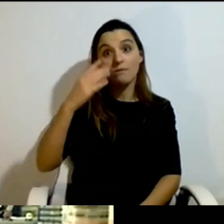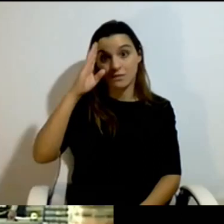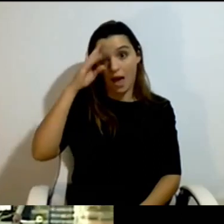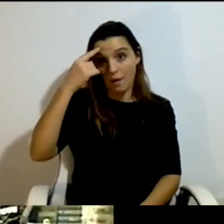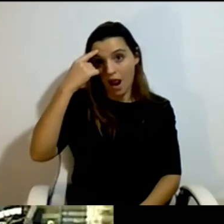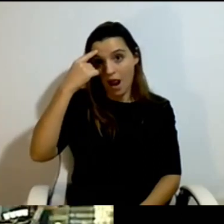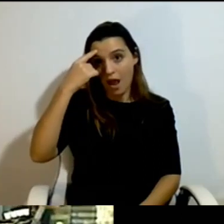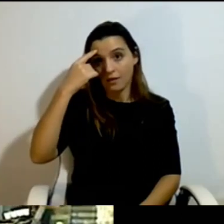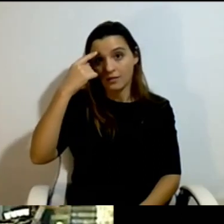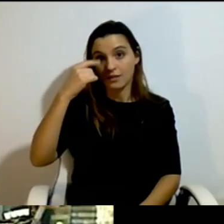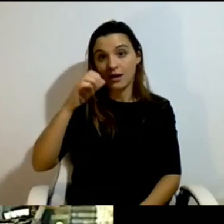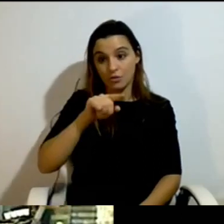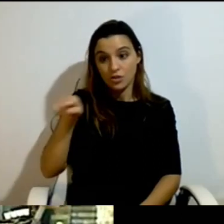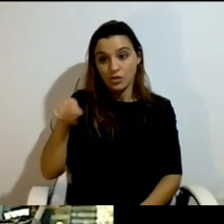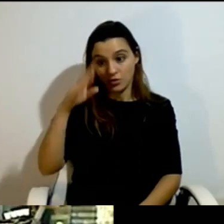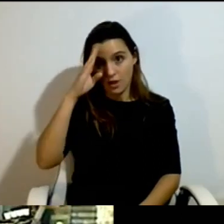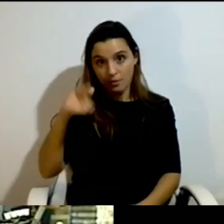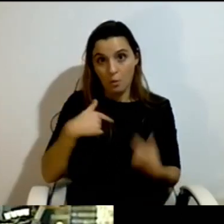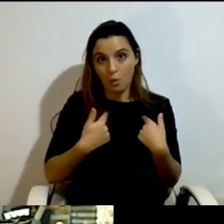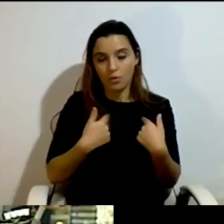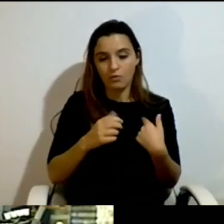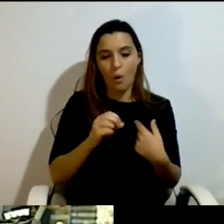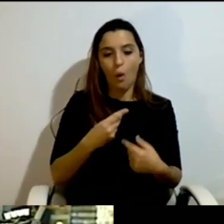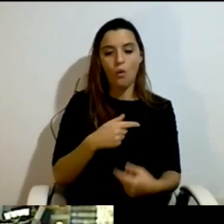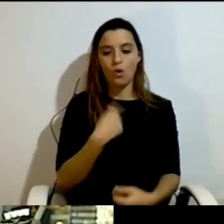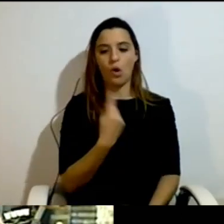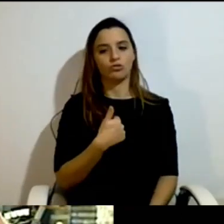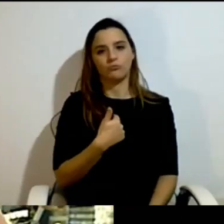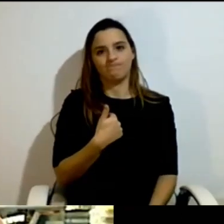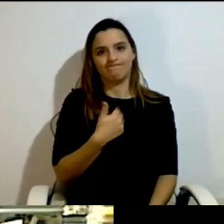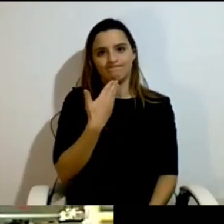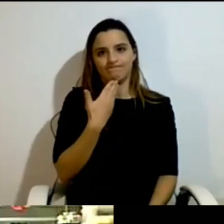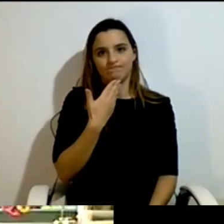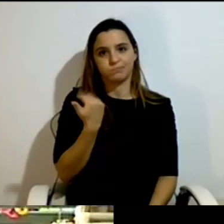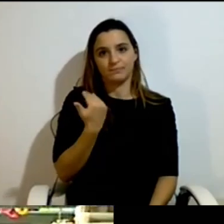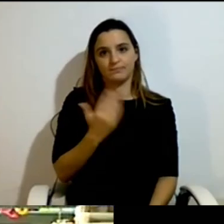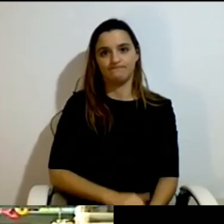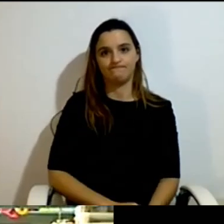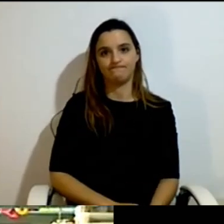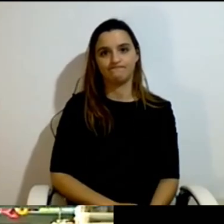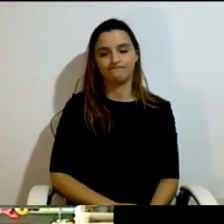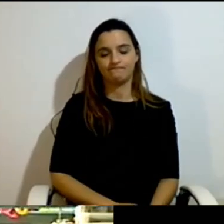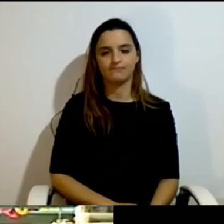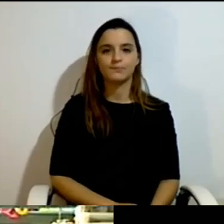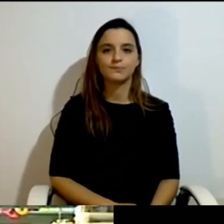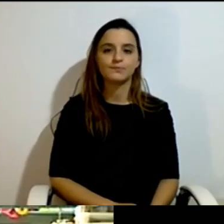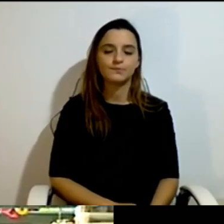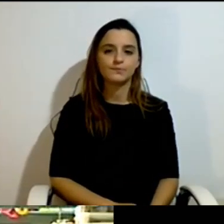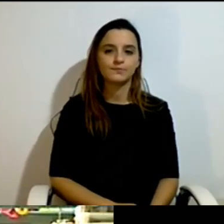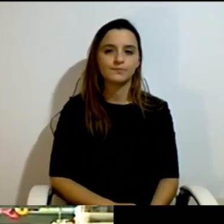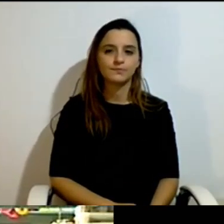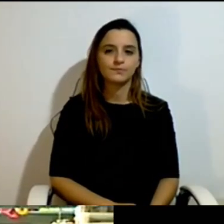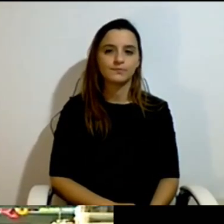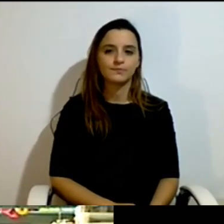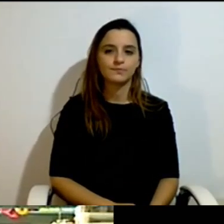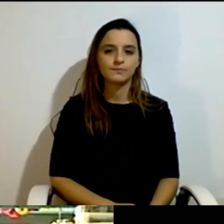disabled people because they're one in institutions closed in and others are within families who have no interest